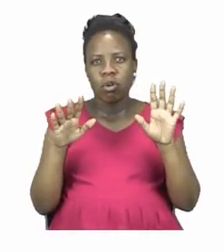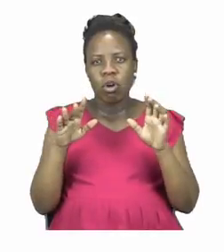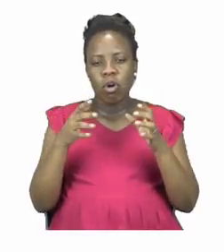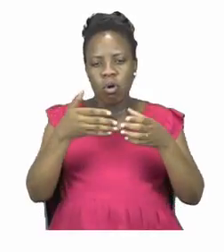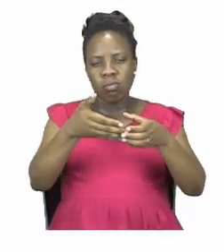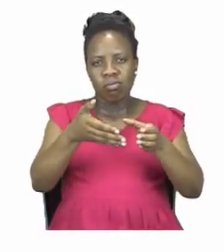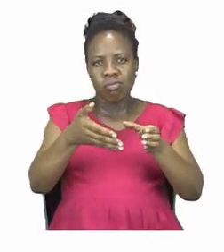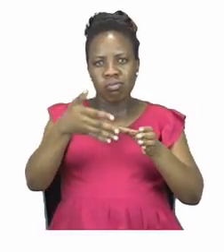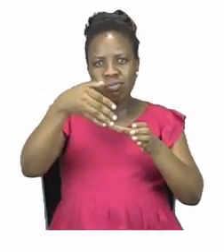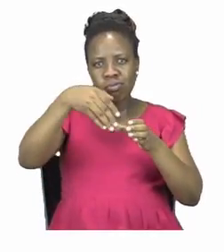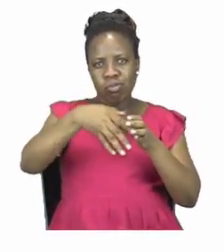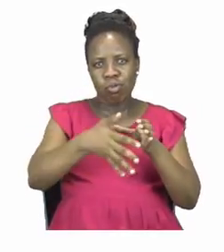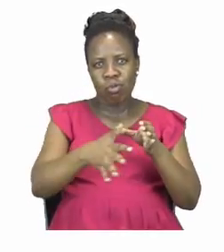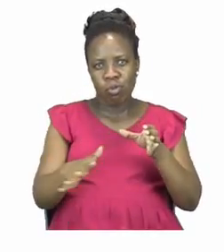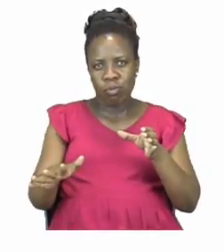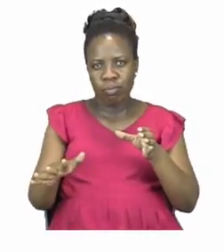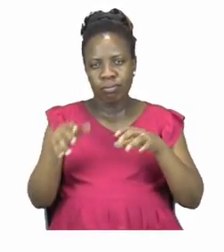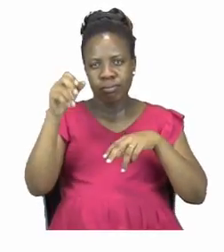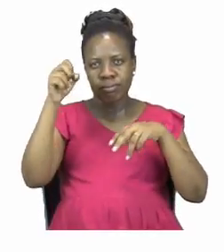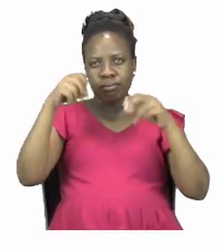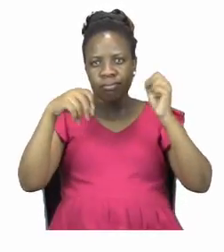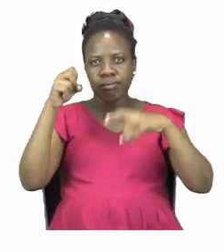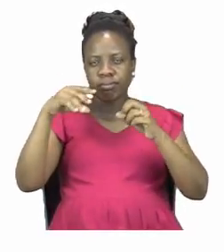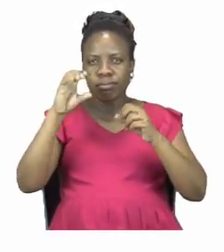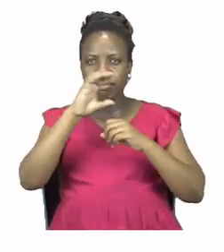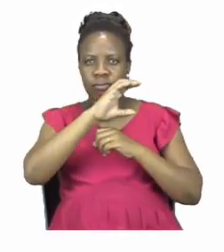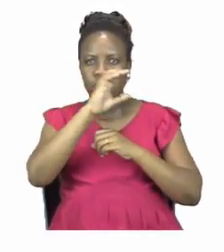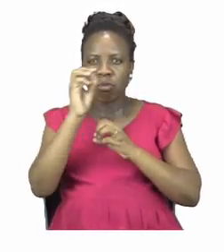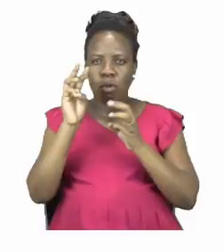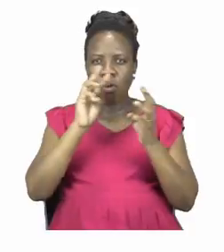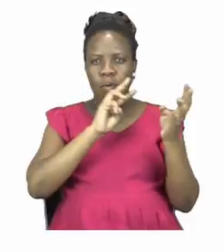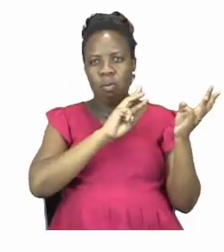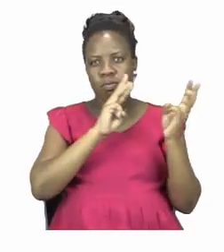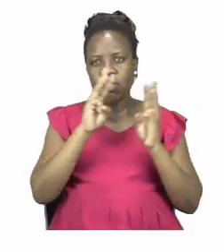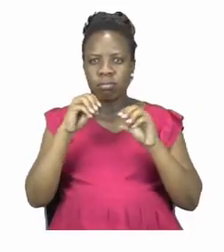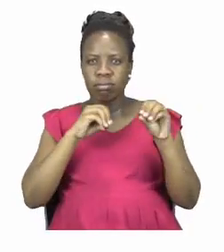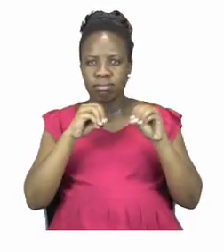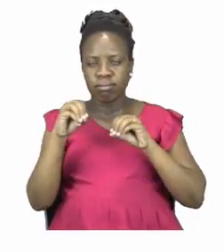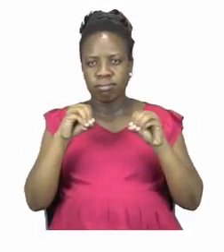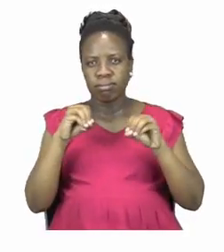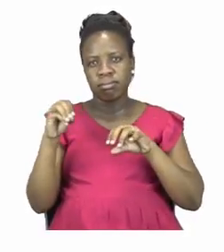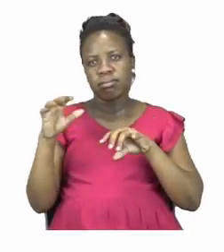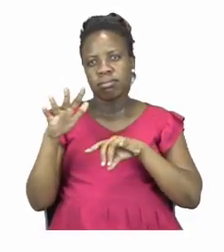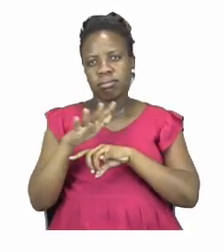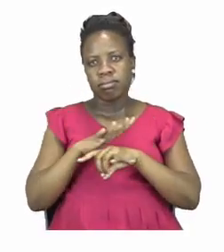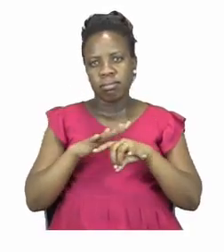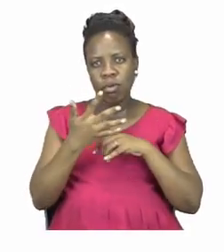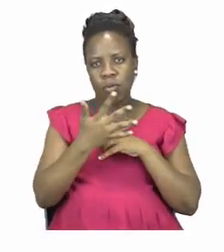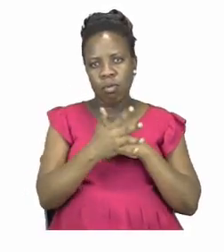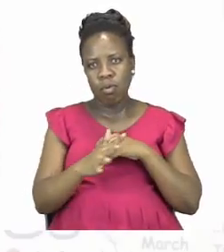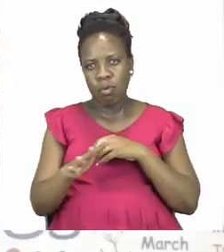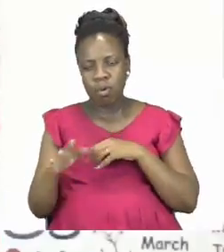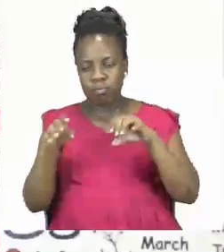these words in the word search. Now everyone on the board I have one